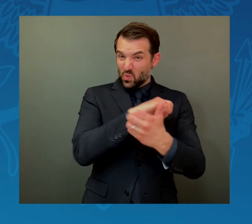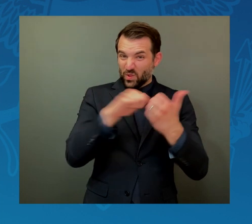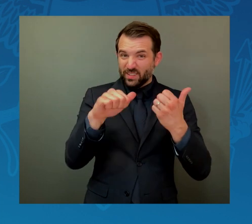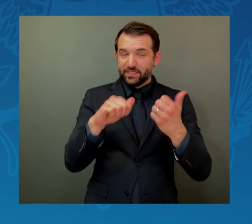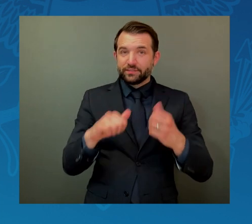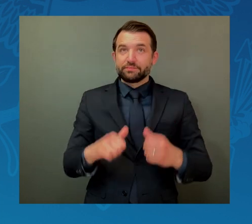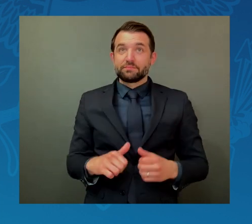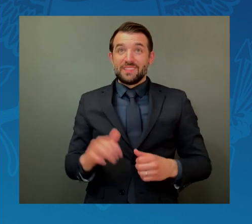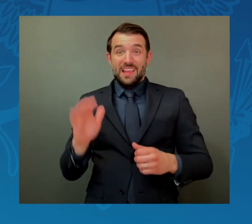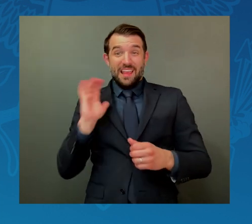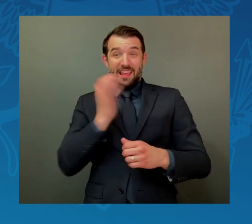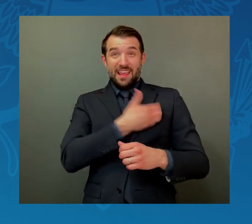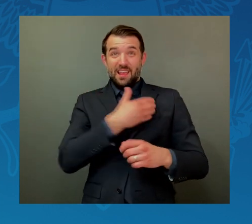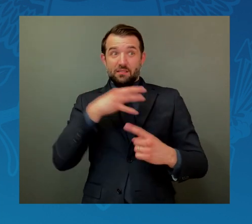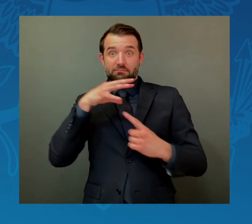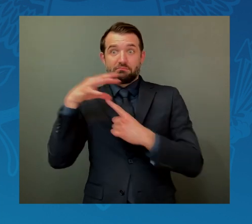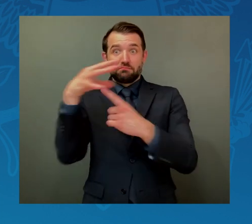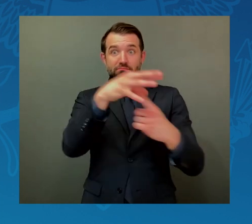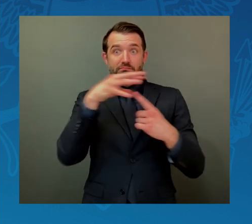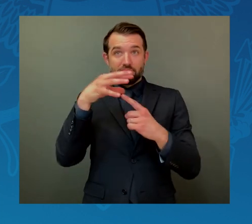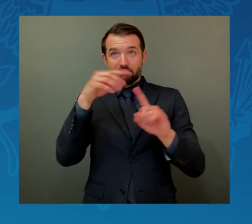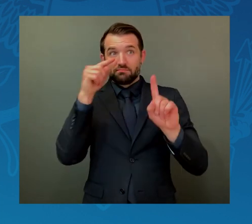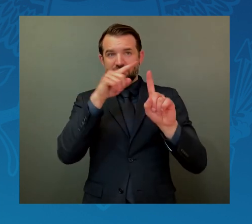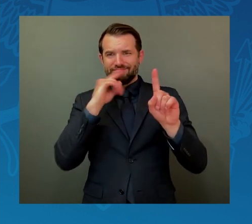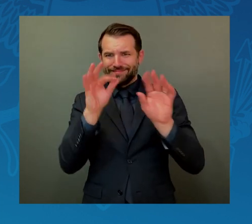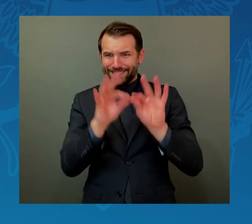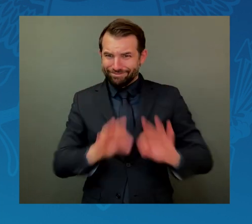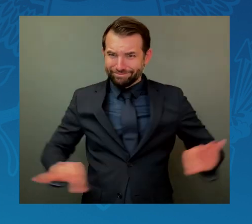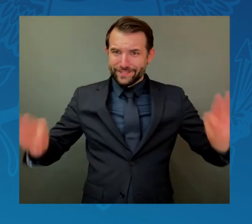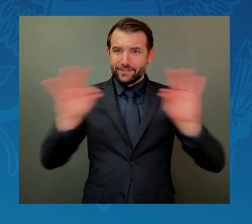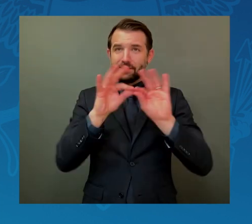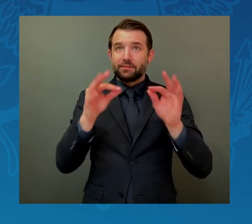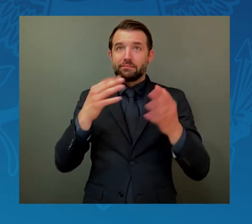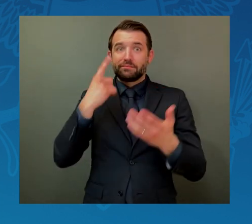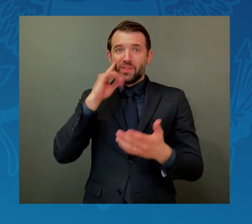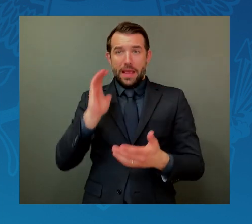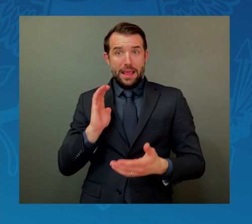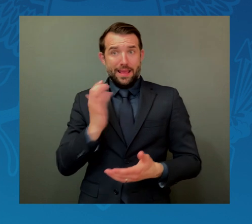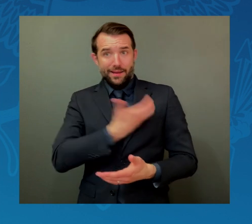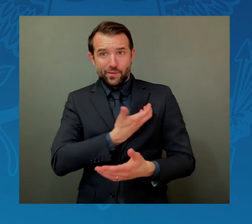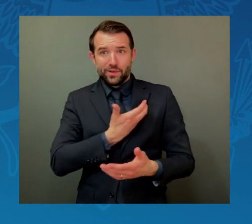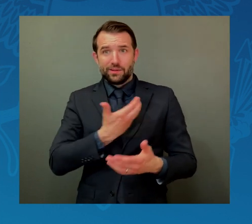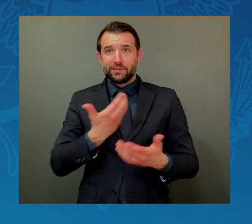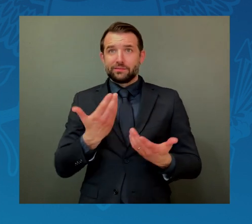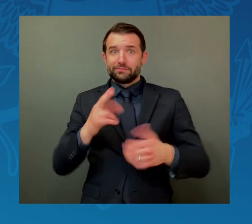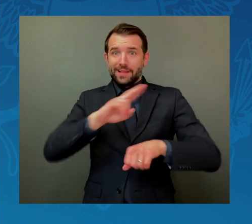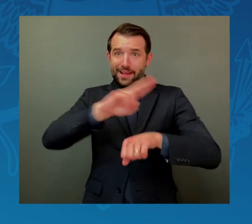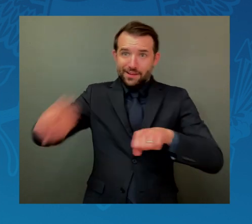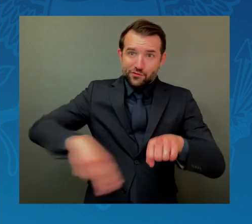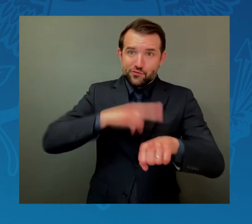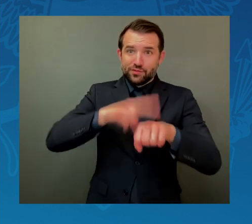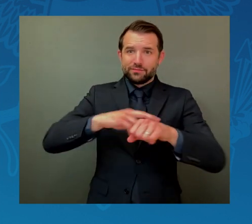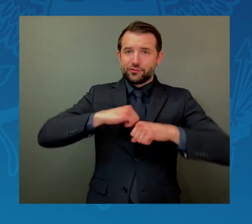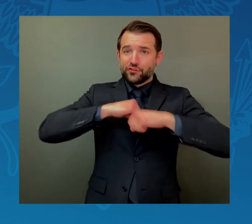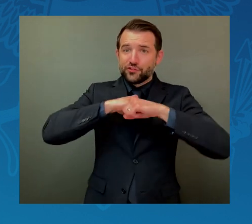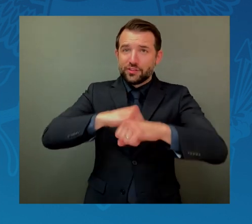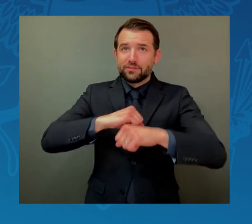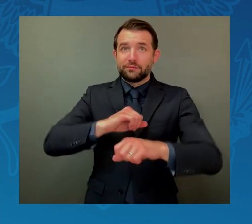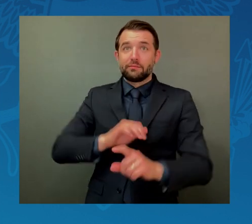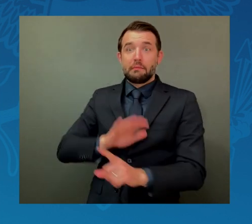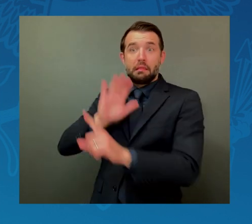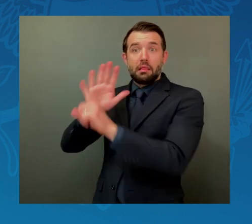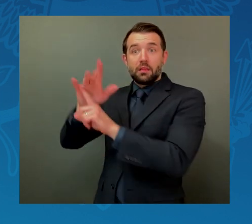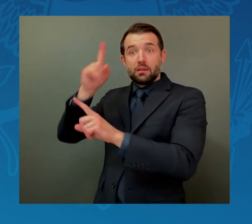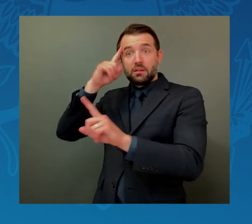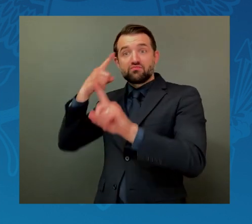satellites which are critical to our national security. These tests, to be sure,